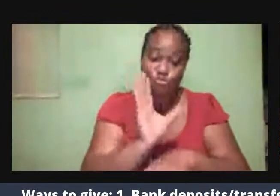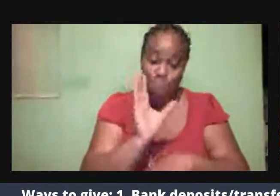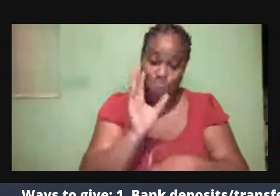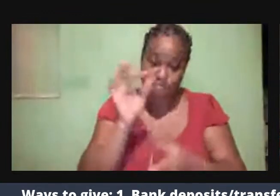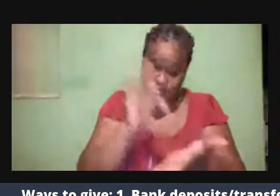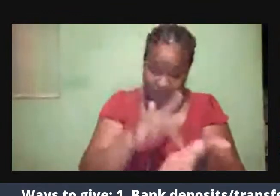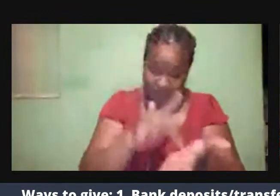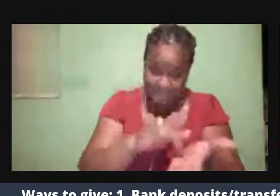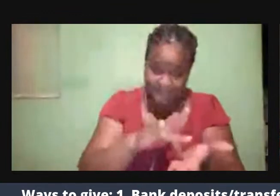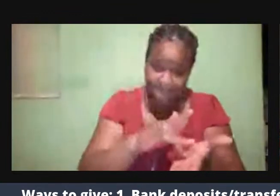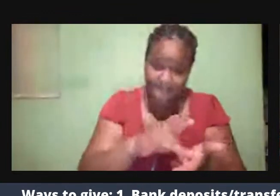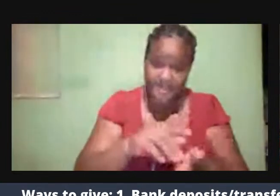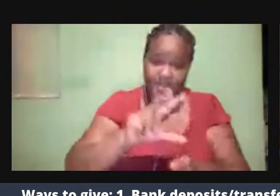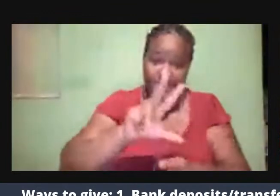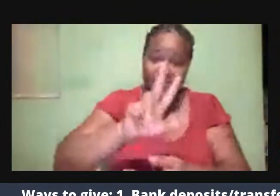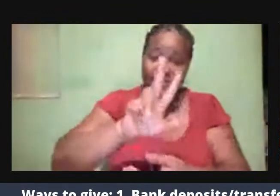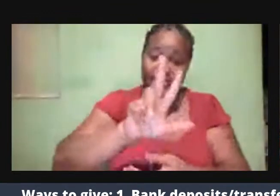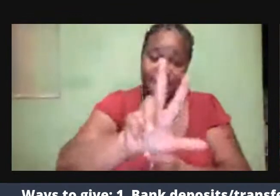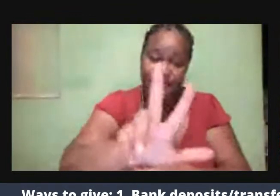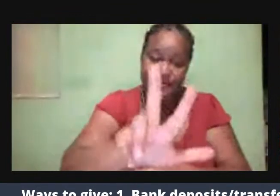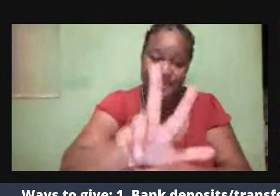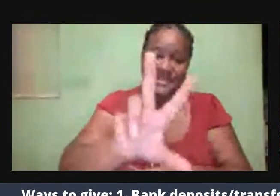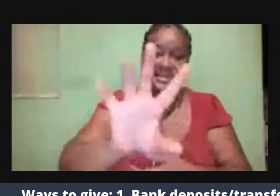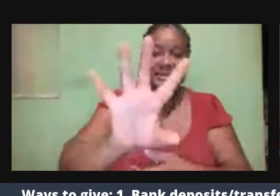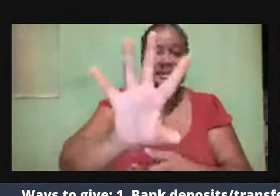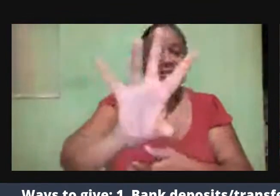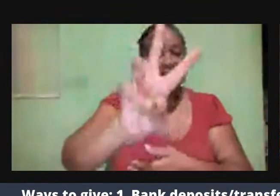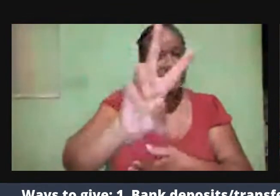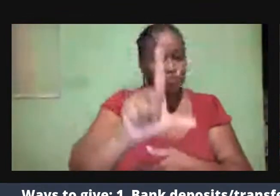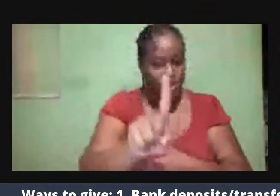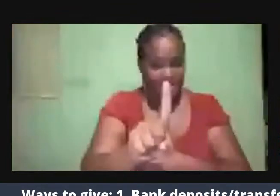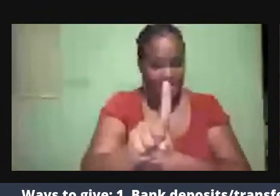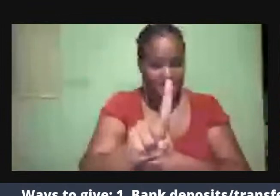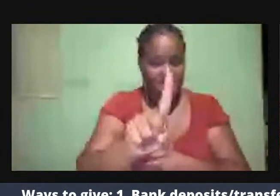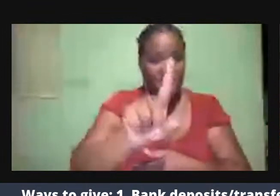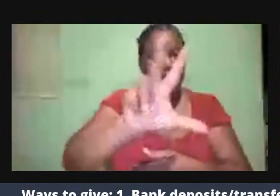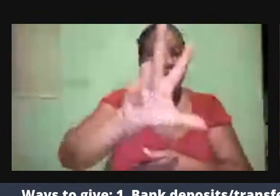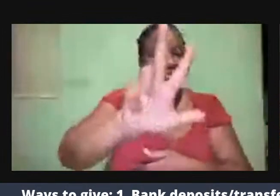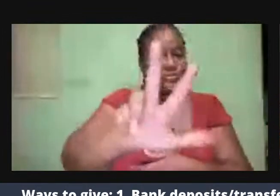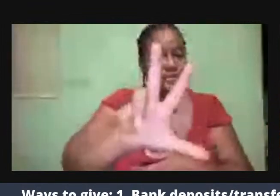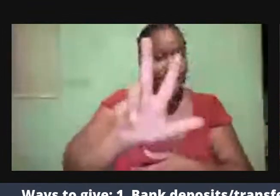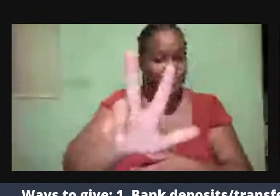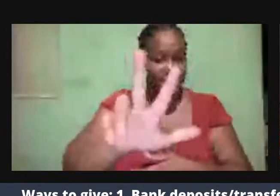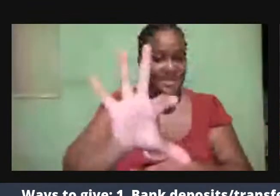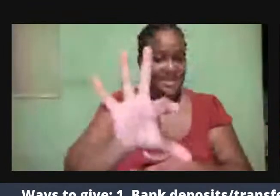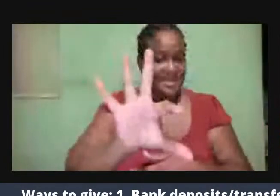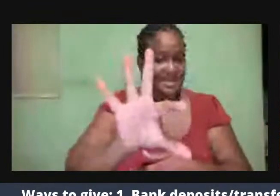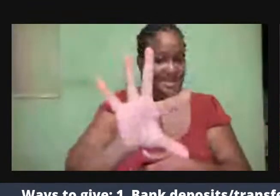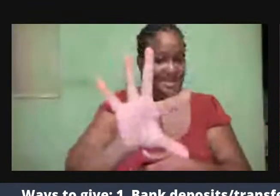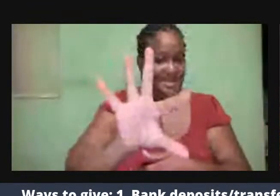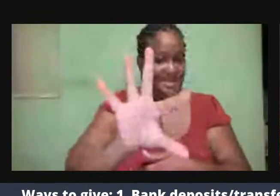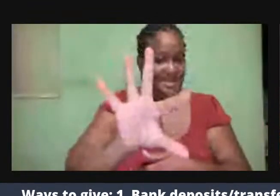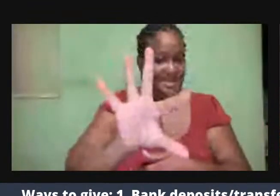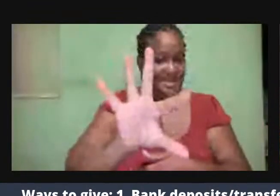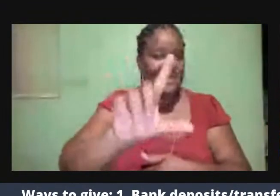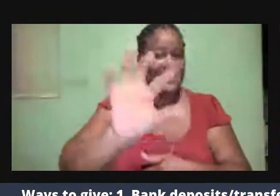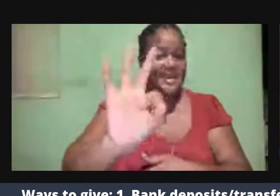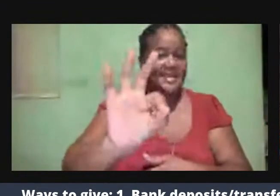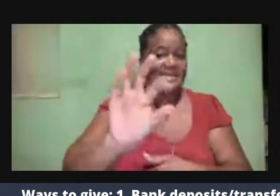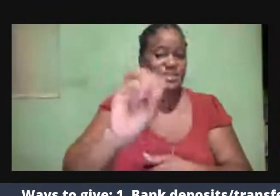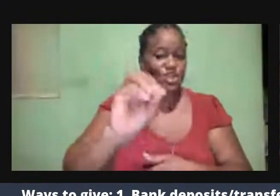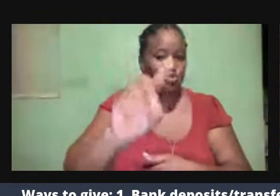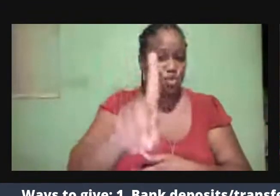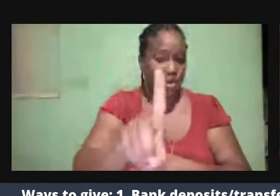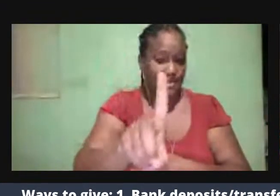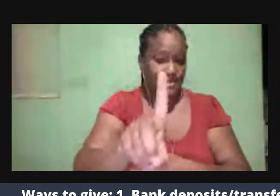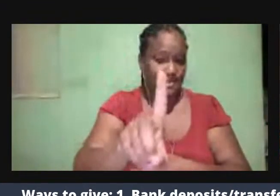361-338-901. And